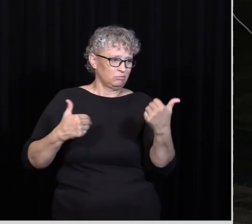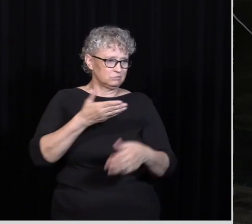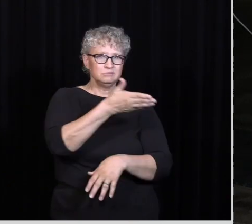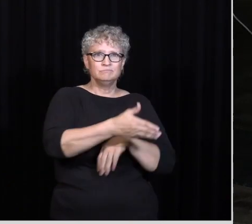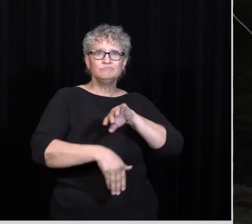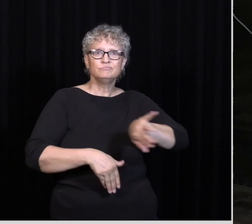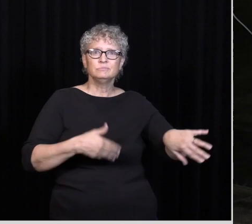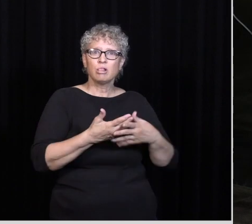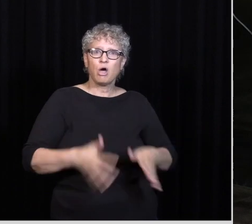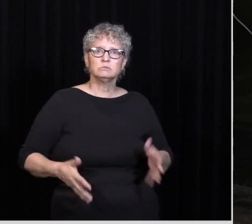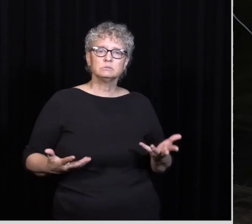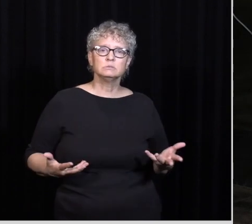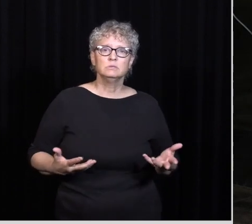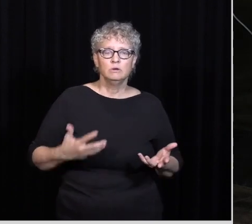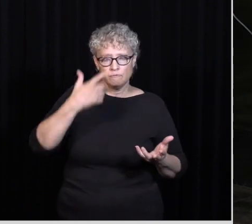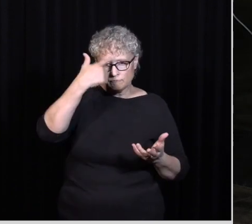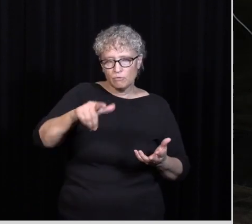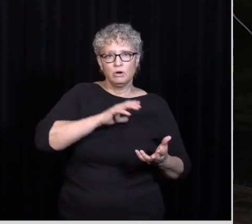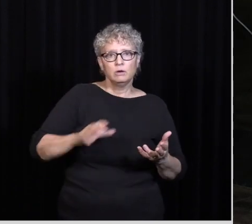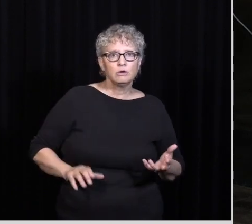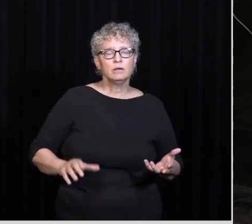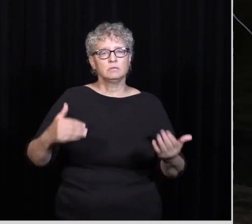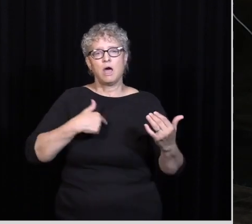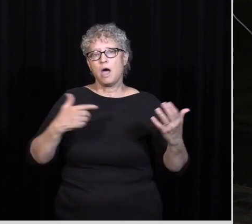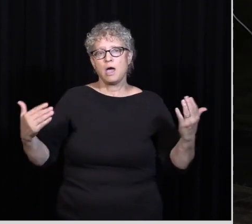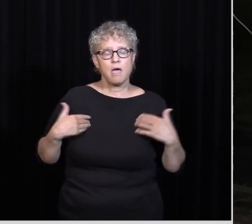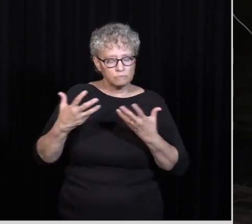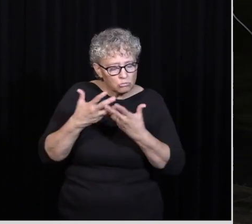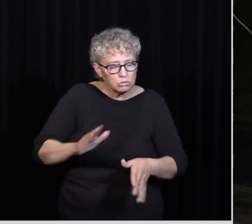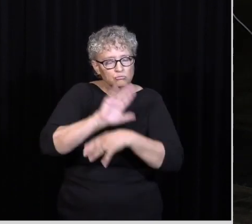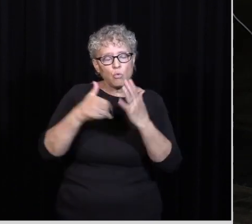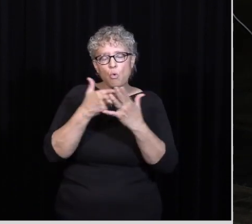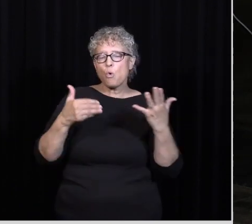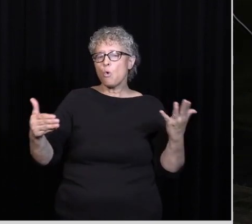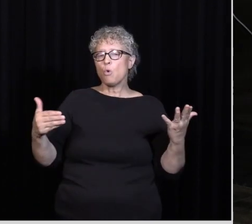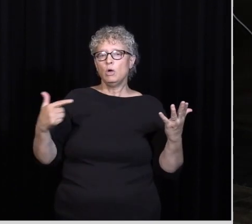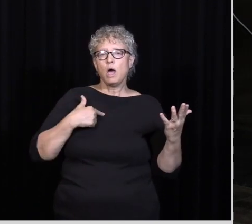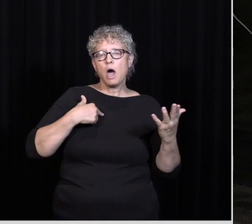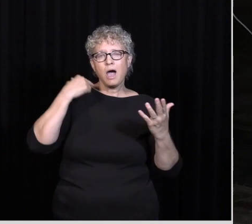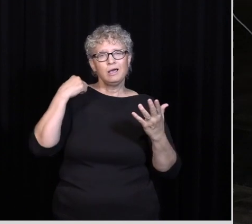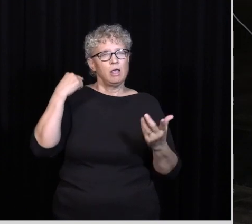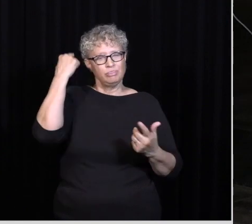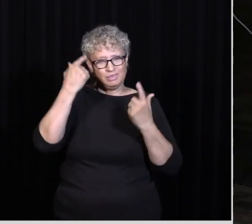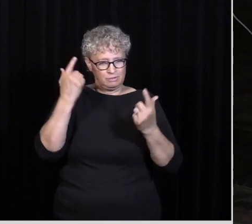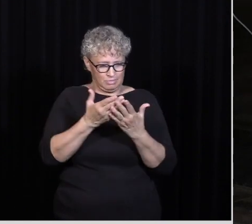He says For the Sake Of Christ I Have Lost All Things I Consider Them As Garbage That I May